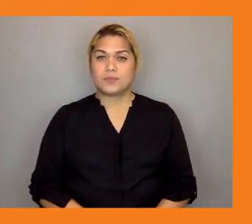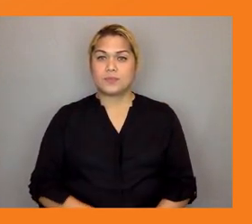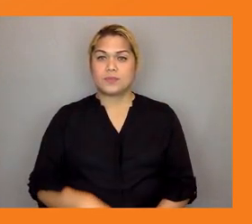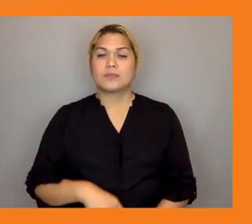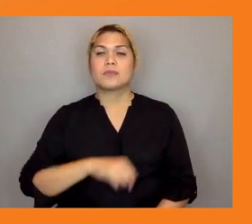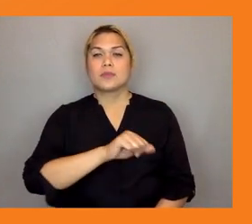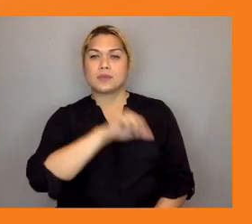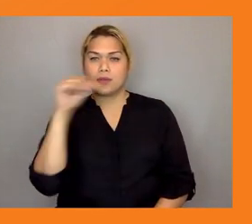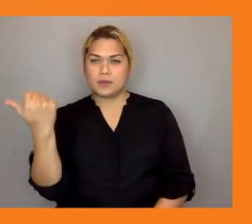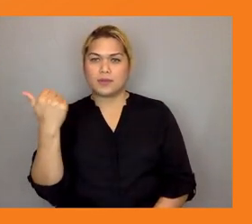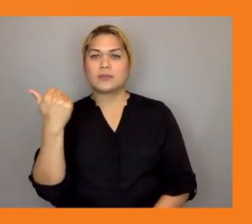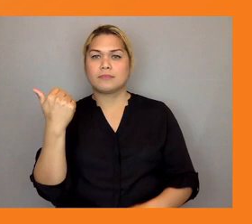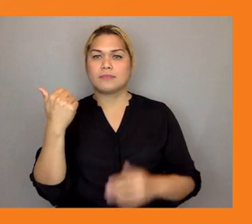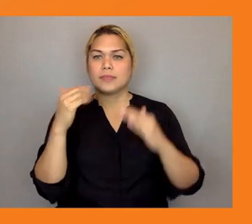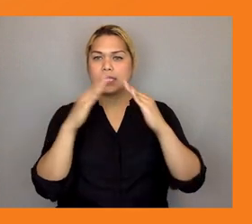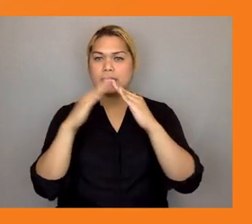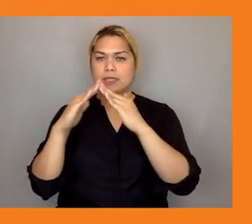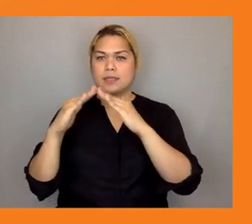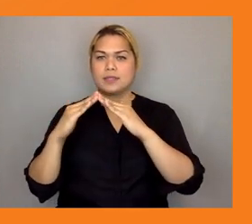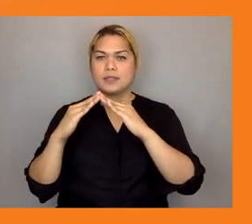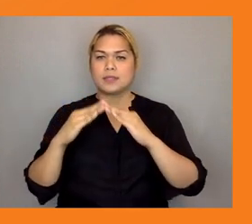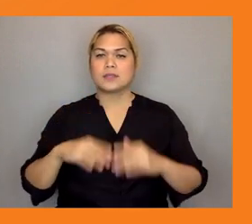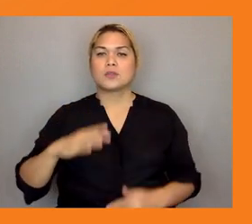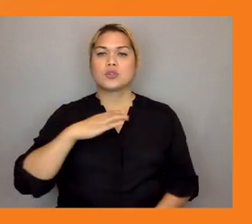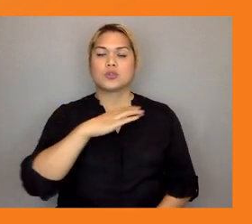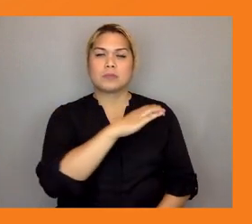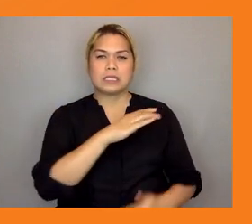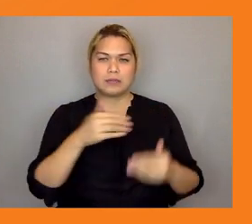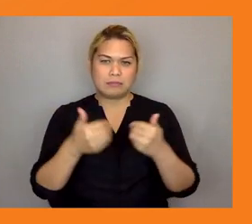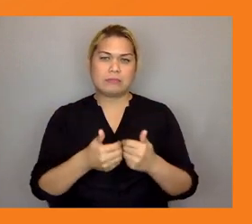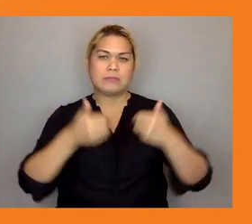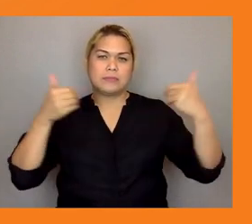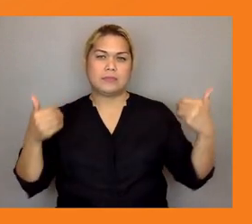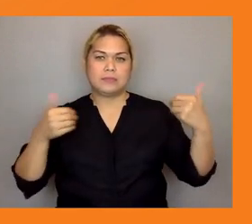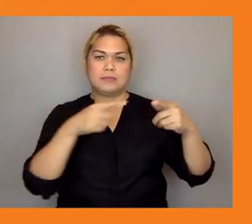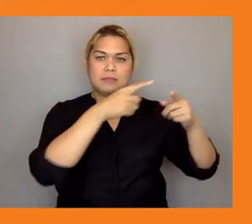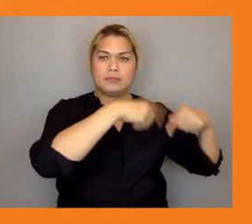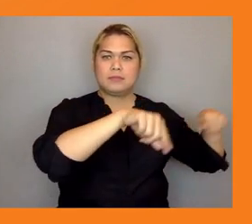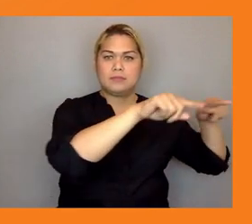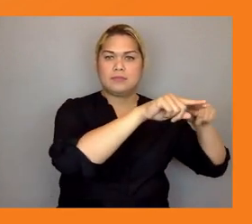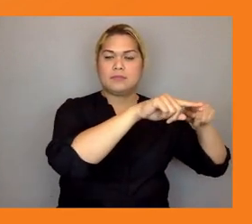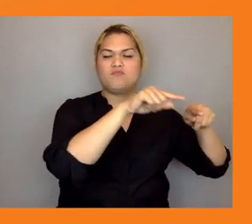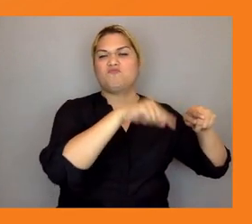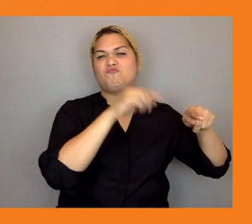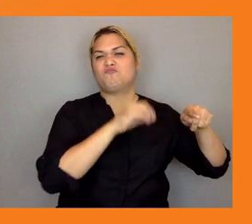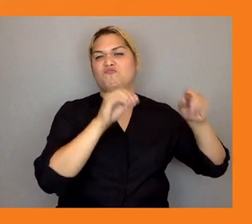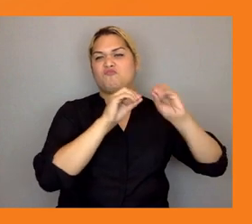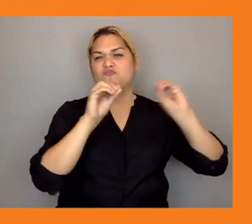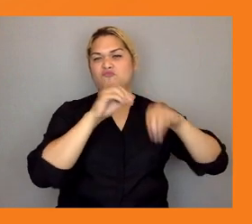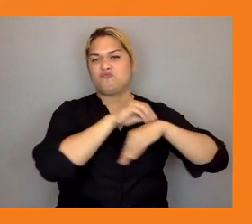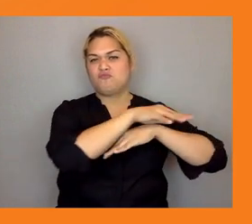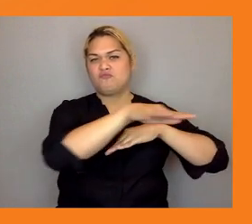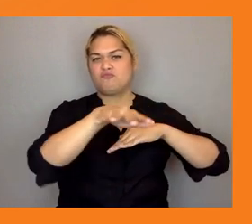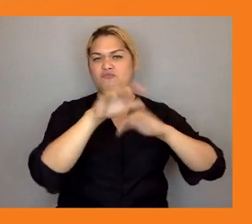communities are living separated from the main island especially those who are living in the outdoor islands they have limited access to the uh to communications